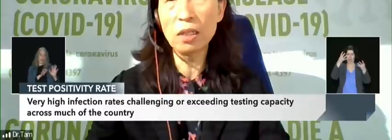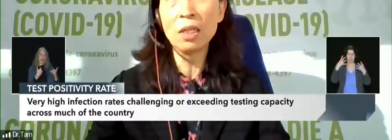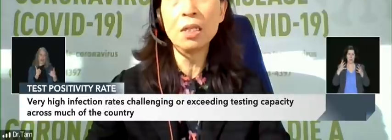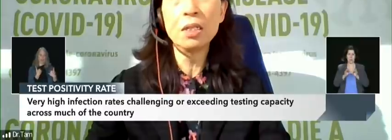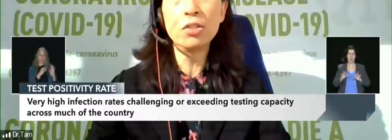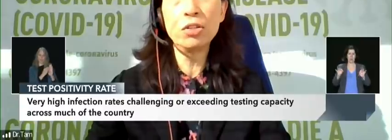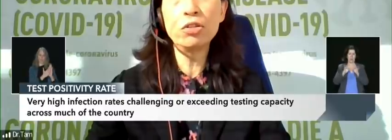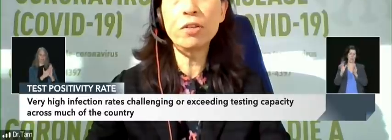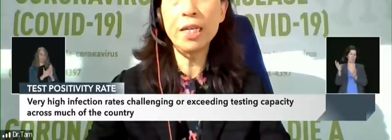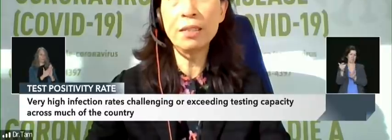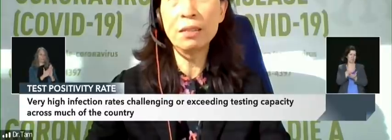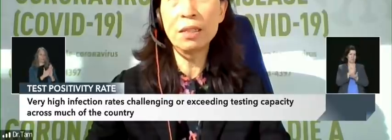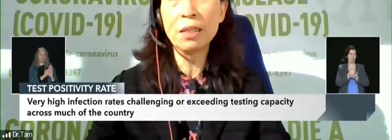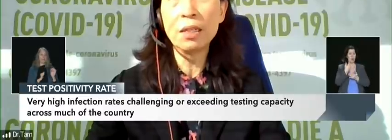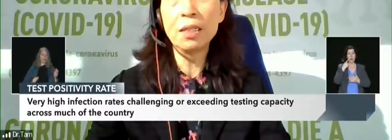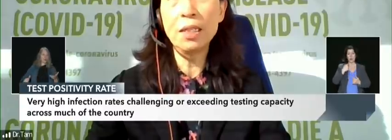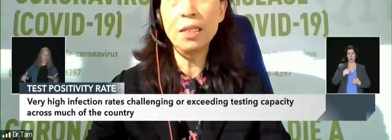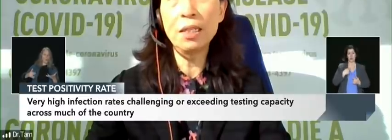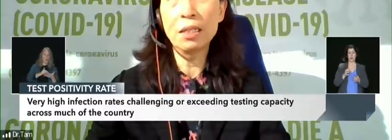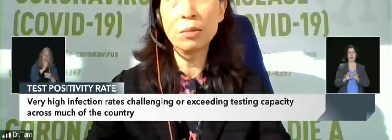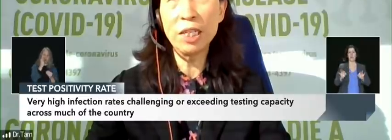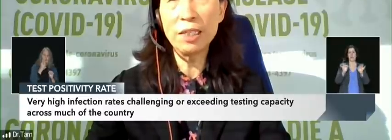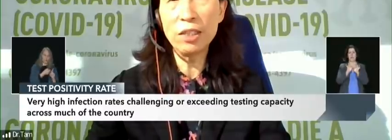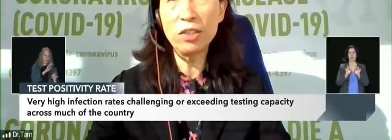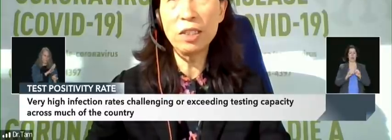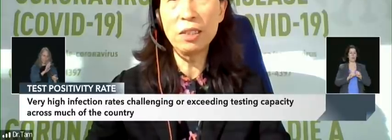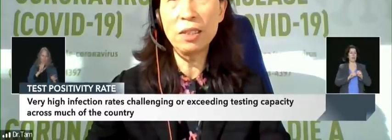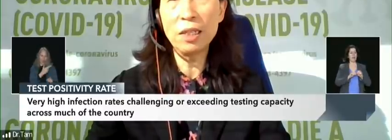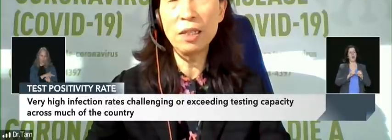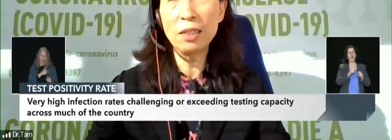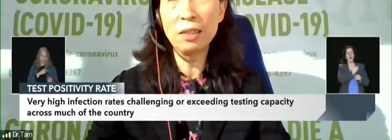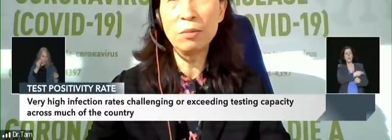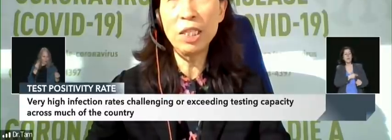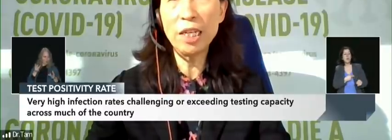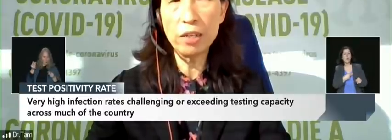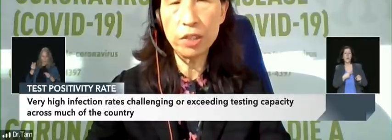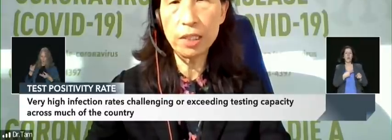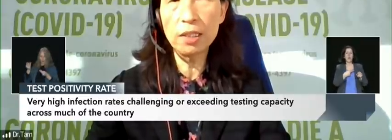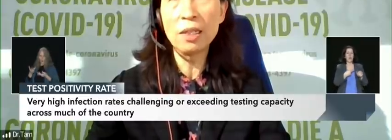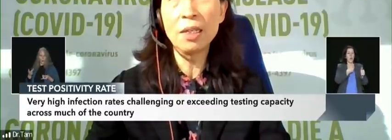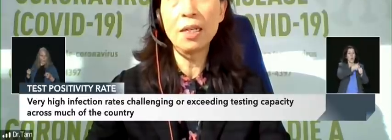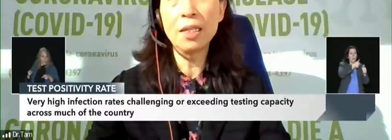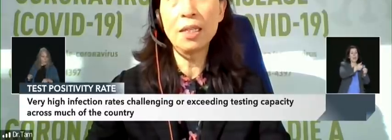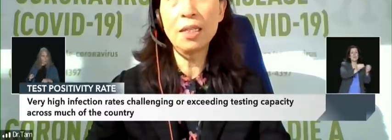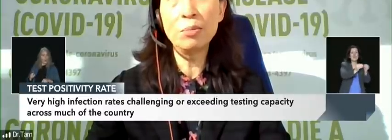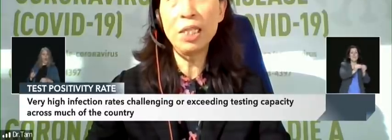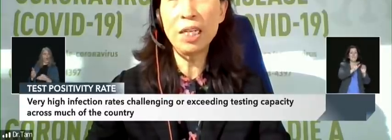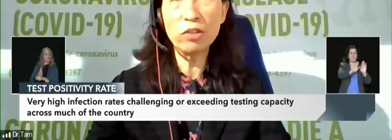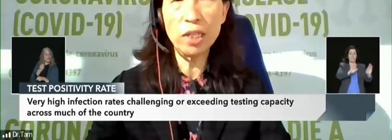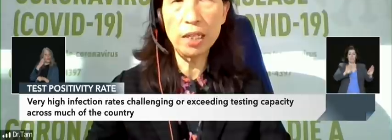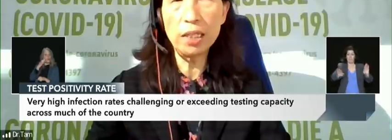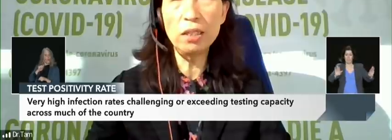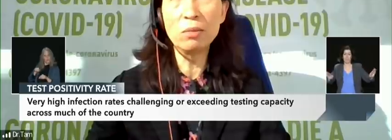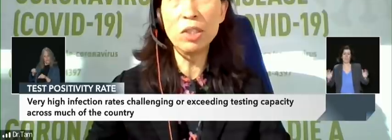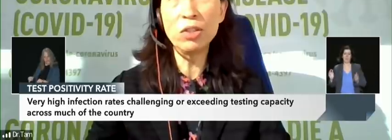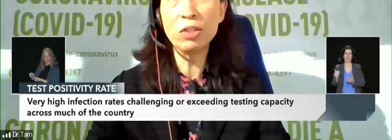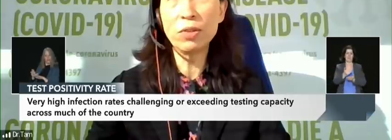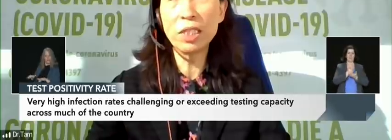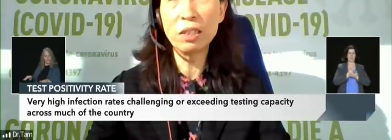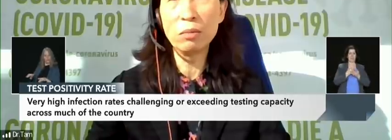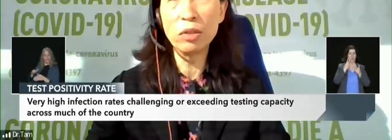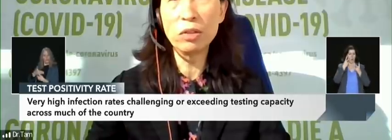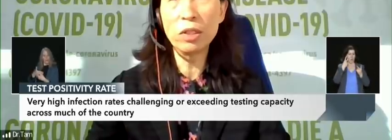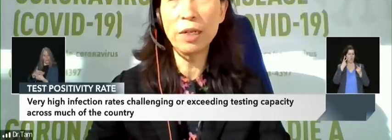networks to trend the hospitalizations in pediatrics and the pediatric ICU